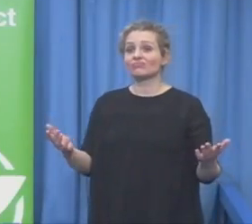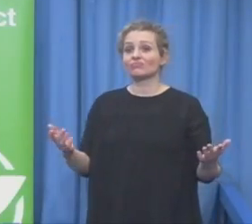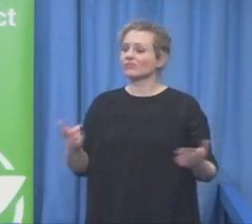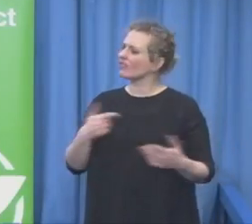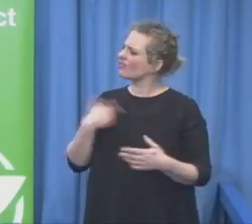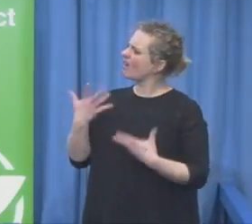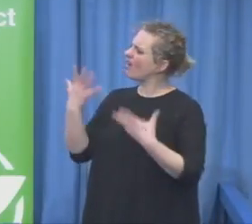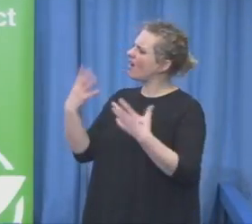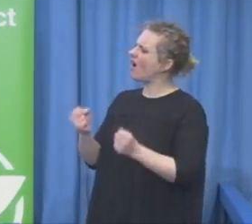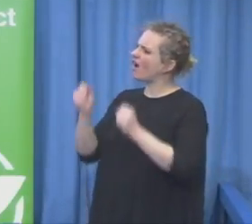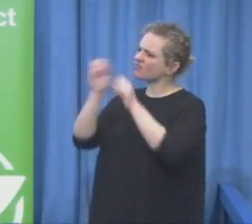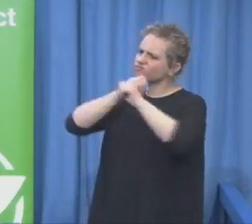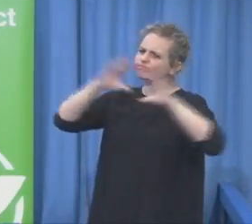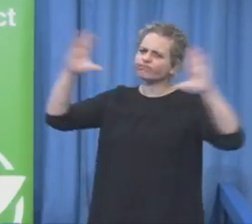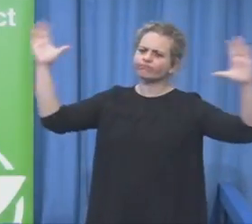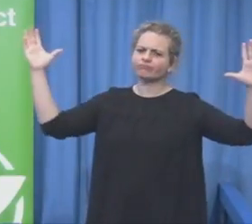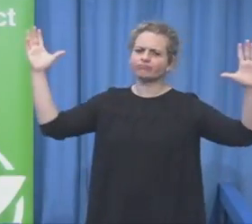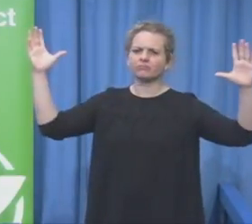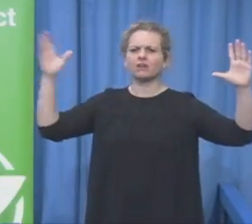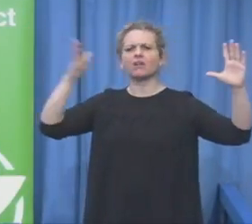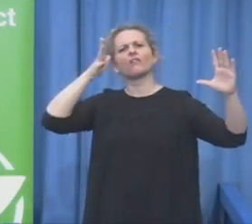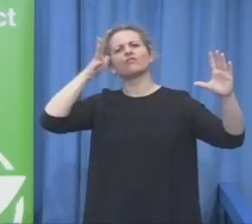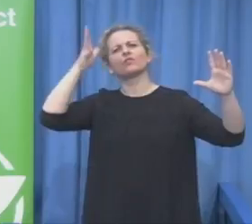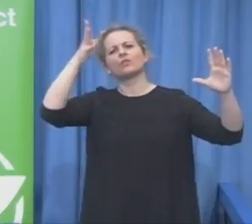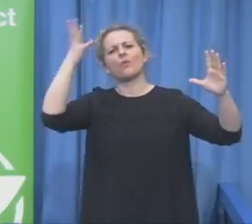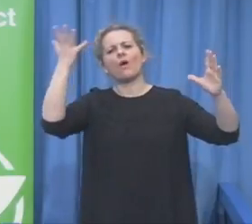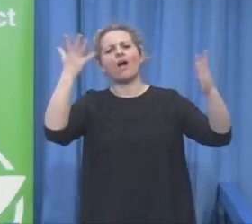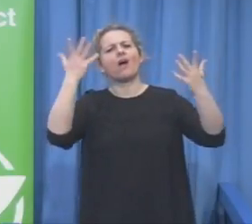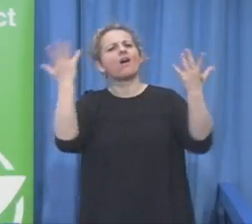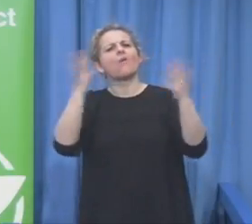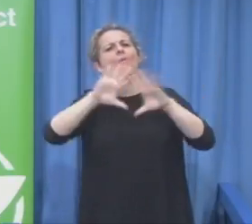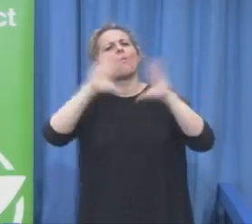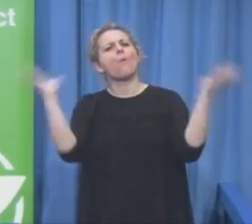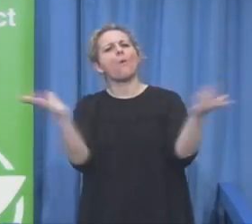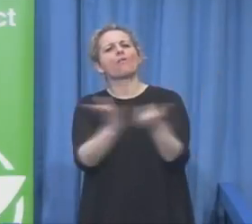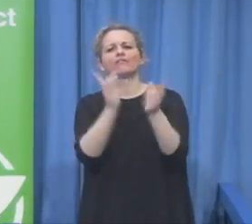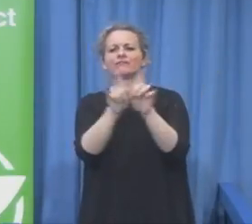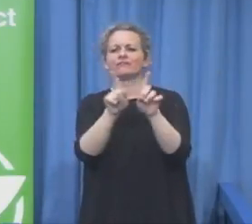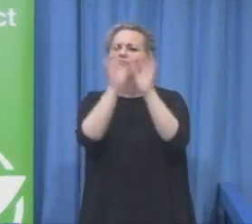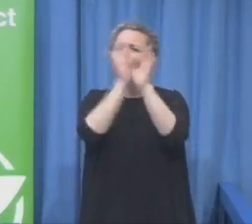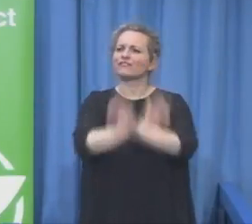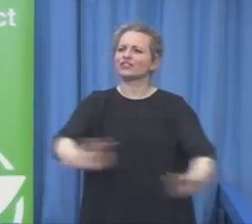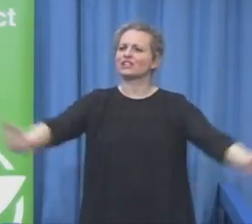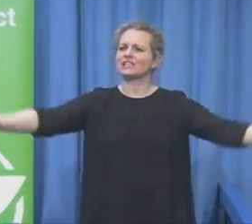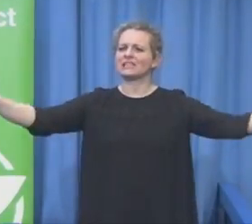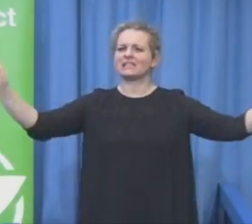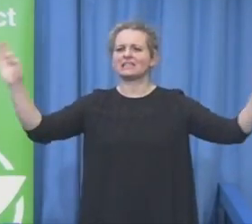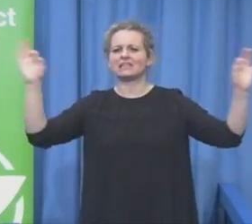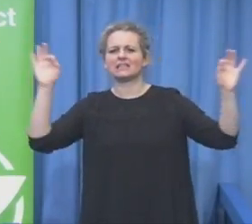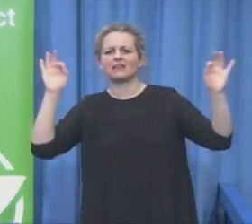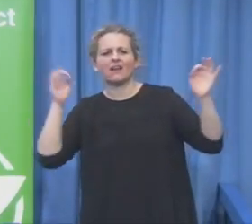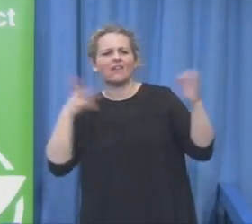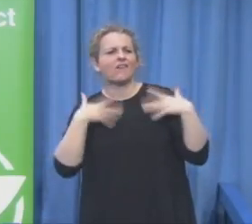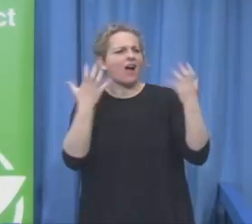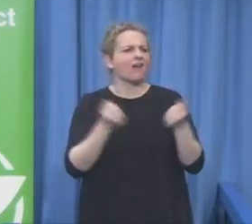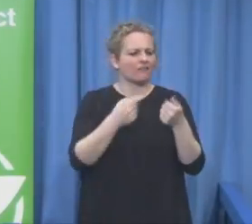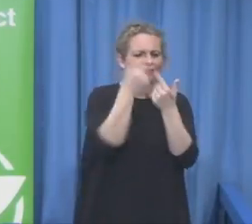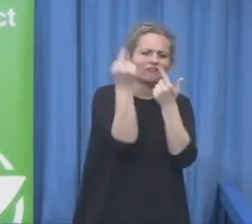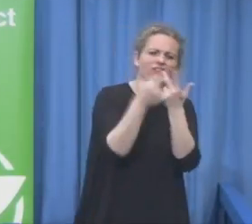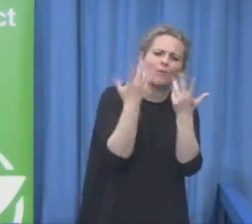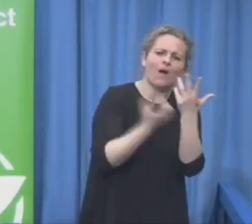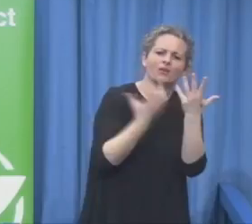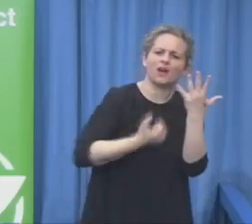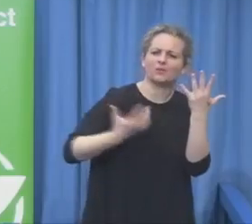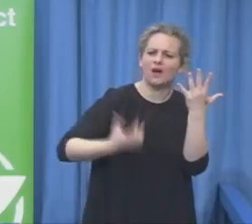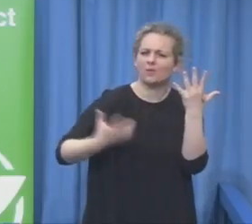become a reality. And there are many structural issues in our various countries, but often it's not